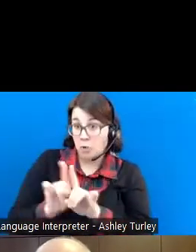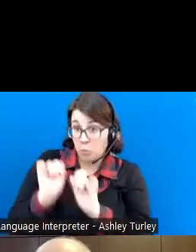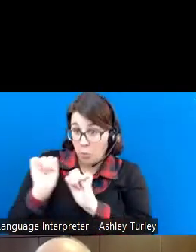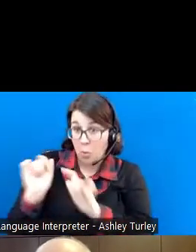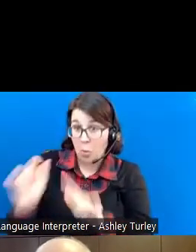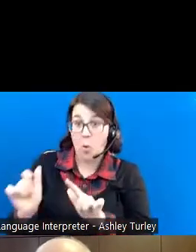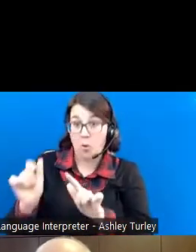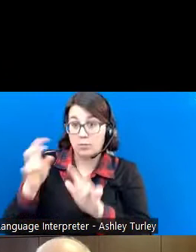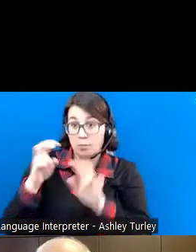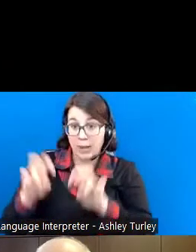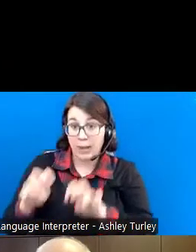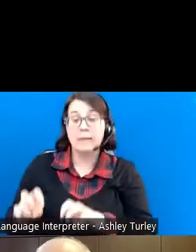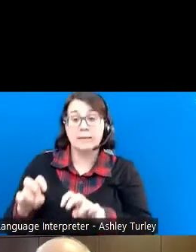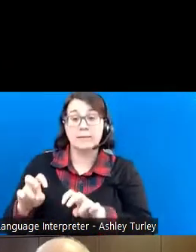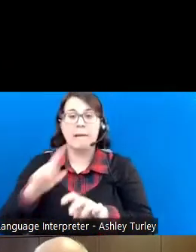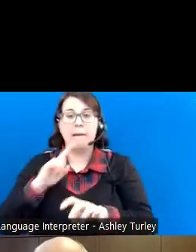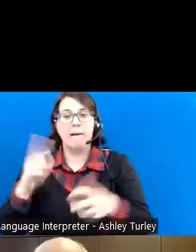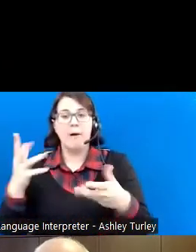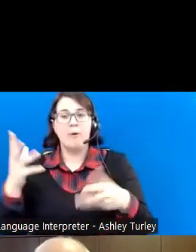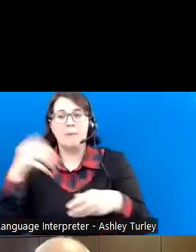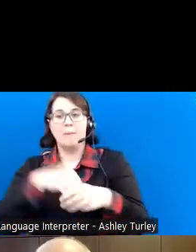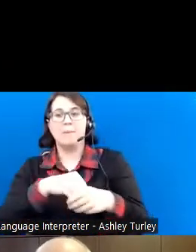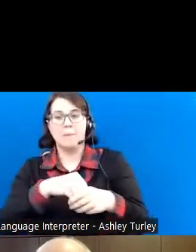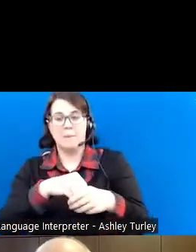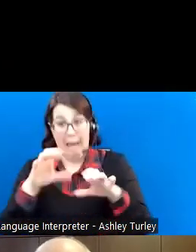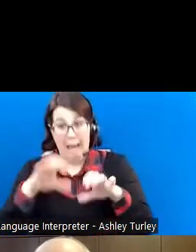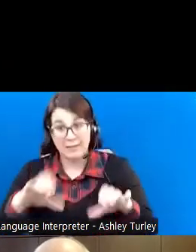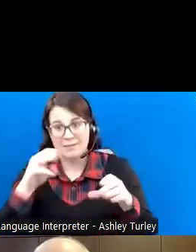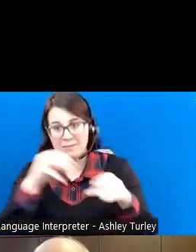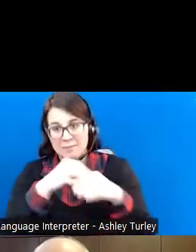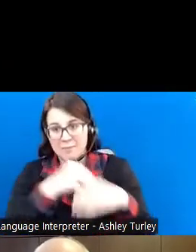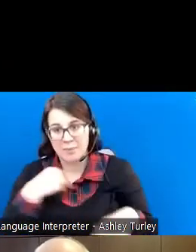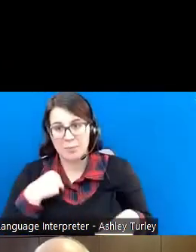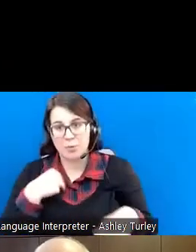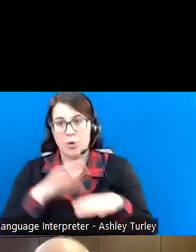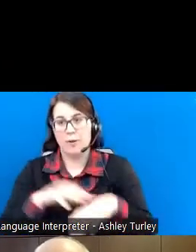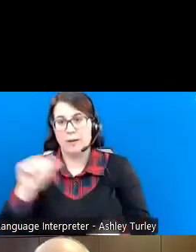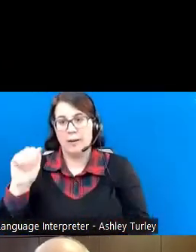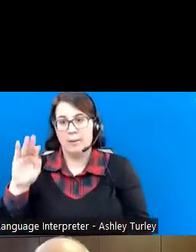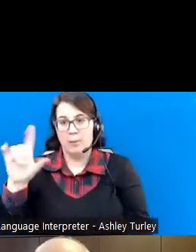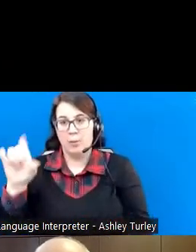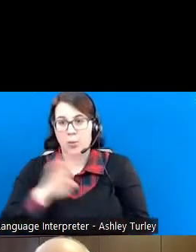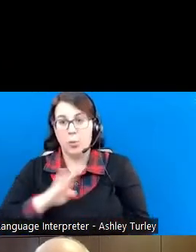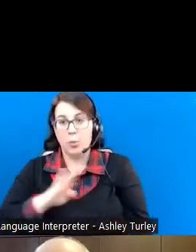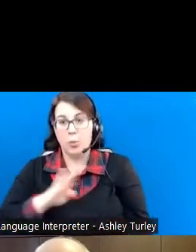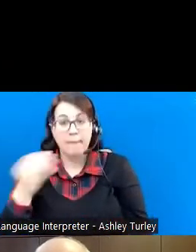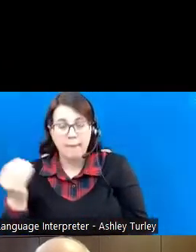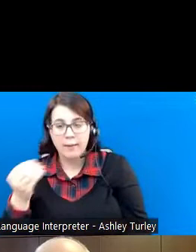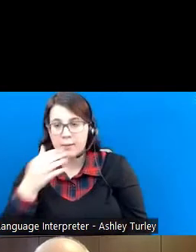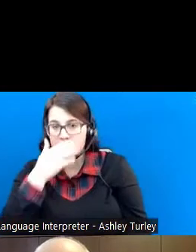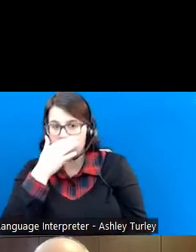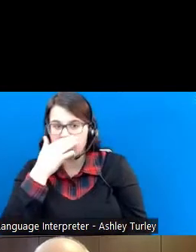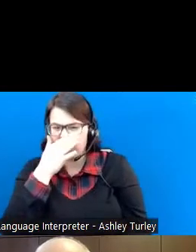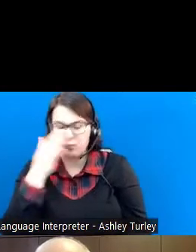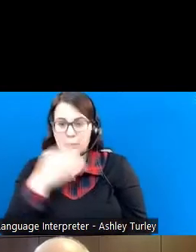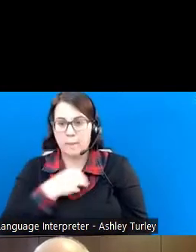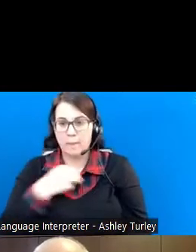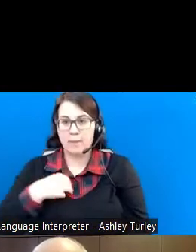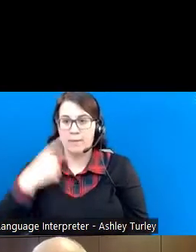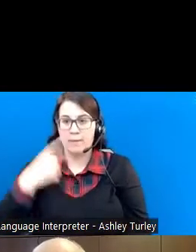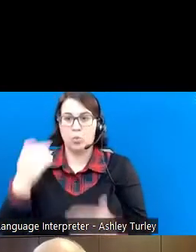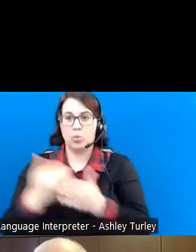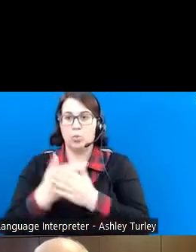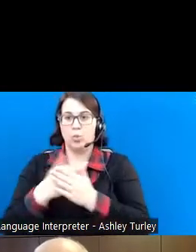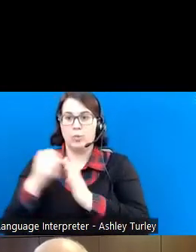mentioned are active members of the ABLE Board, as well as members of the new State